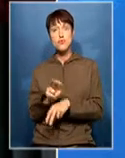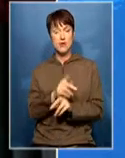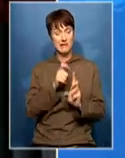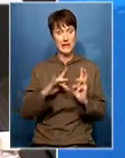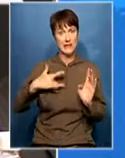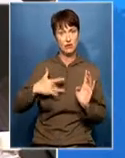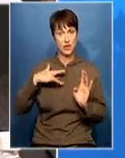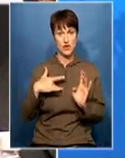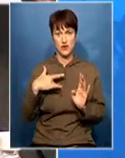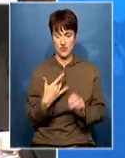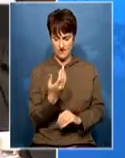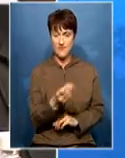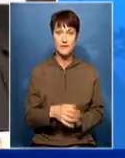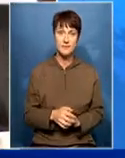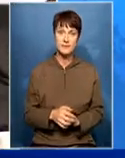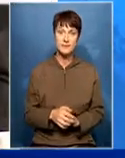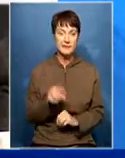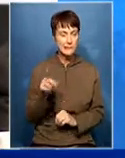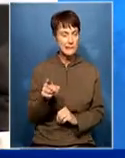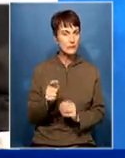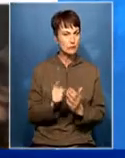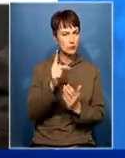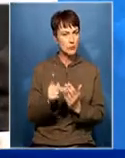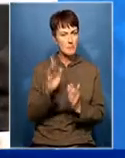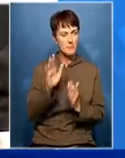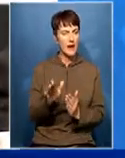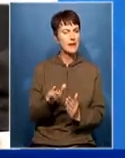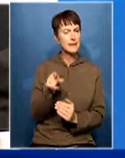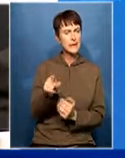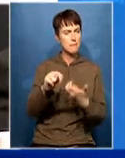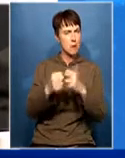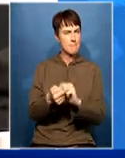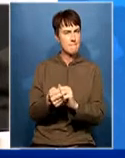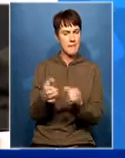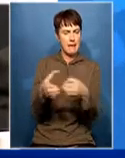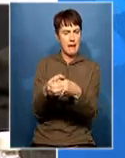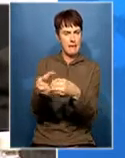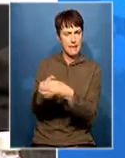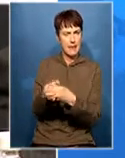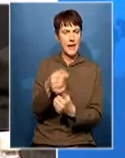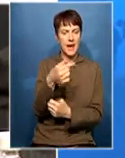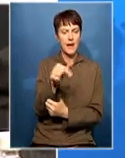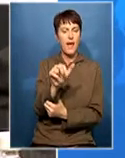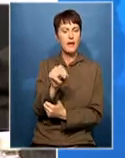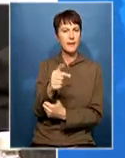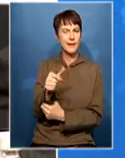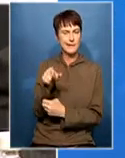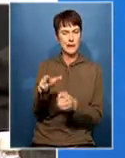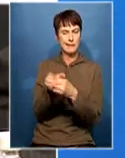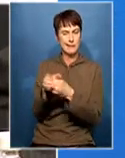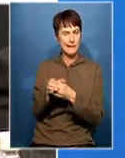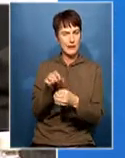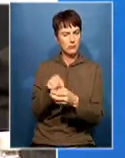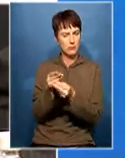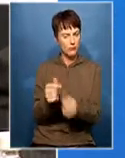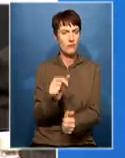must be daftail to a bigger program that deals with gang across the whole spectrum of our lives. Because if you don't